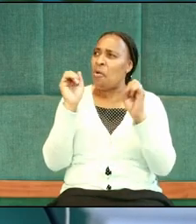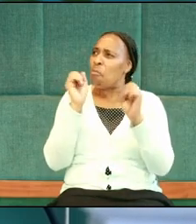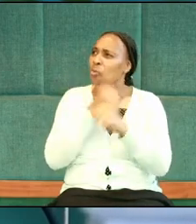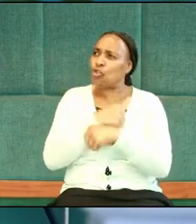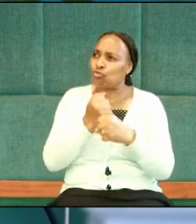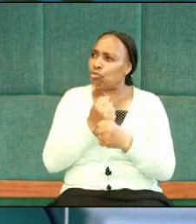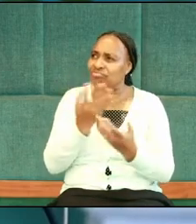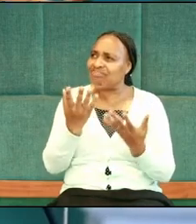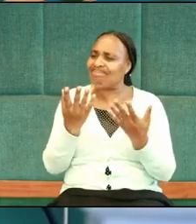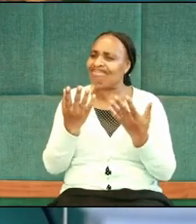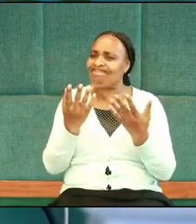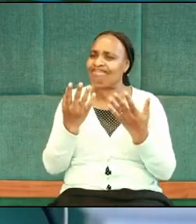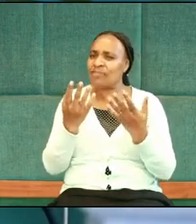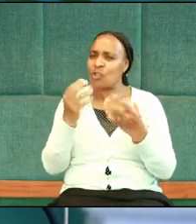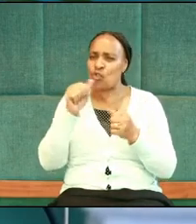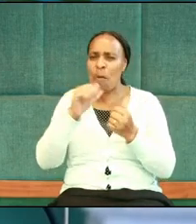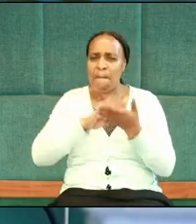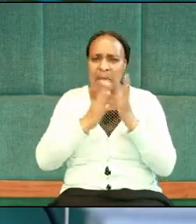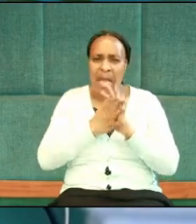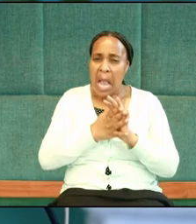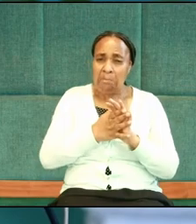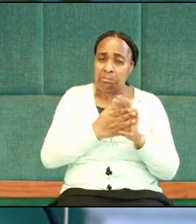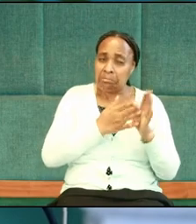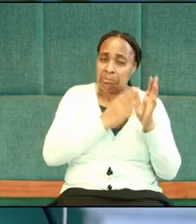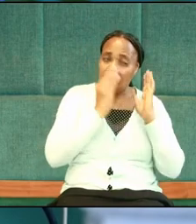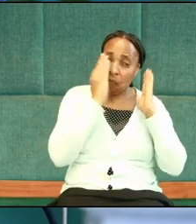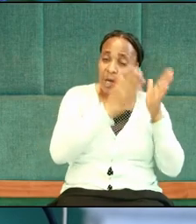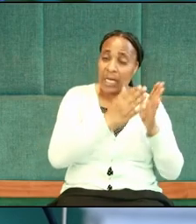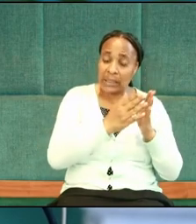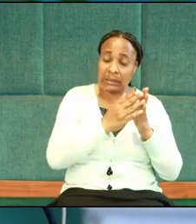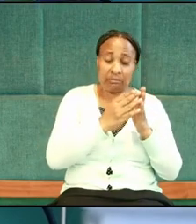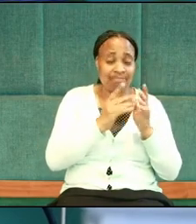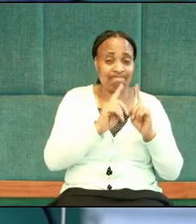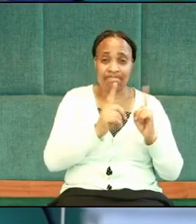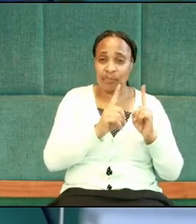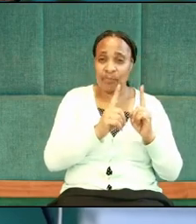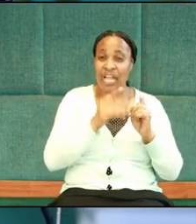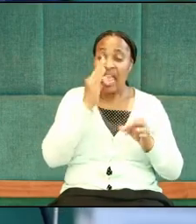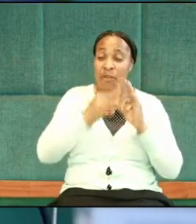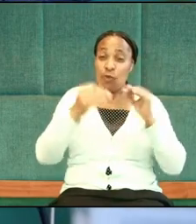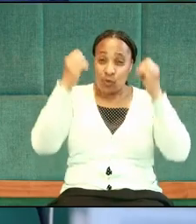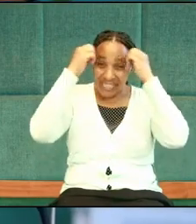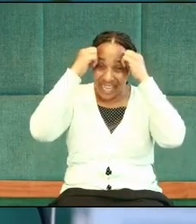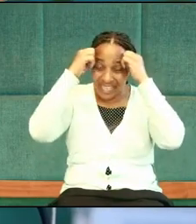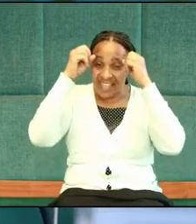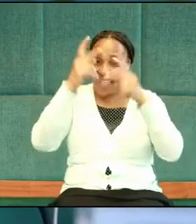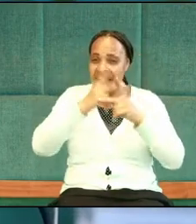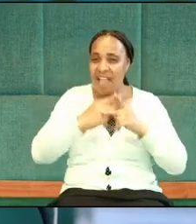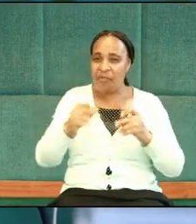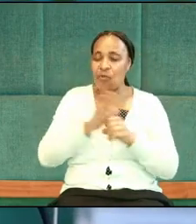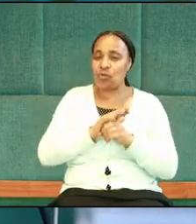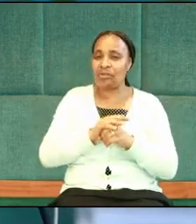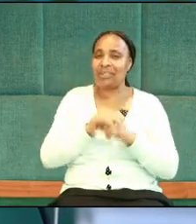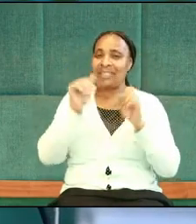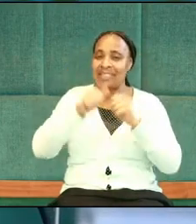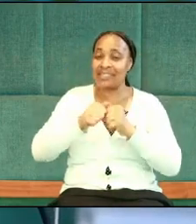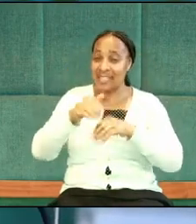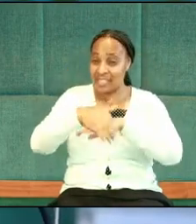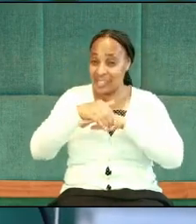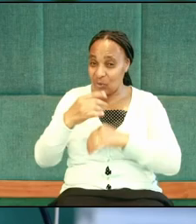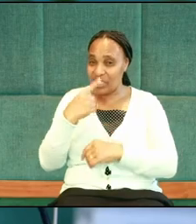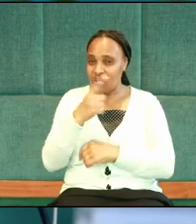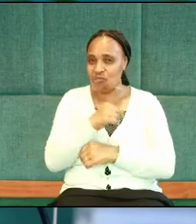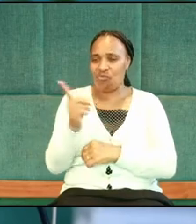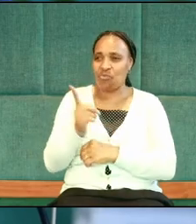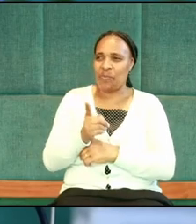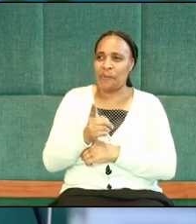logical, be sporadic and spontaneous. If you study carefully, the literature will tell you, writers such